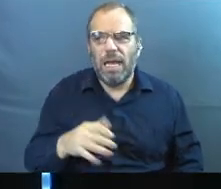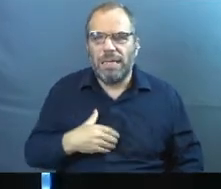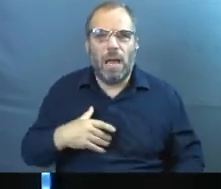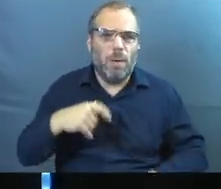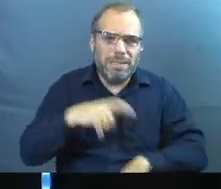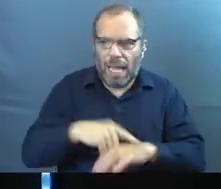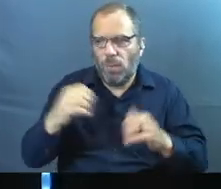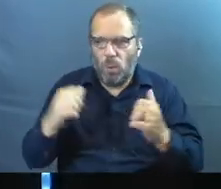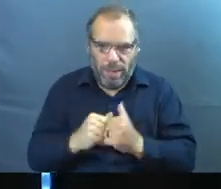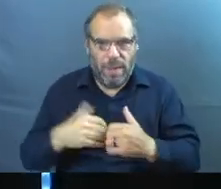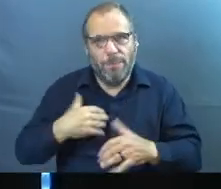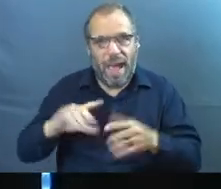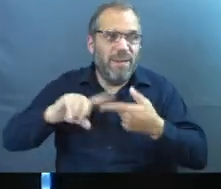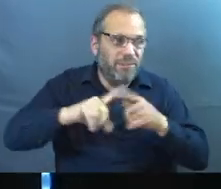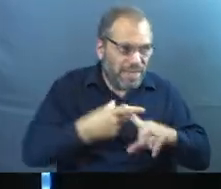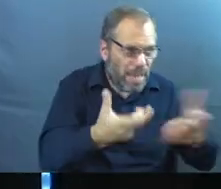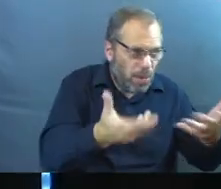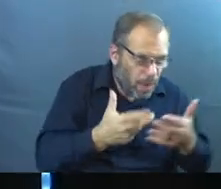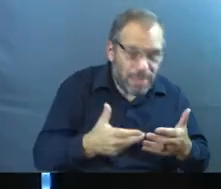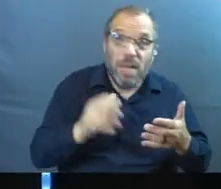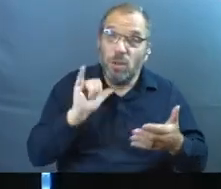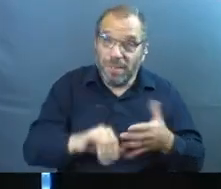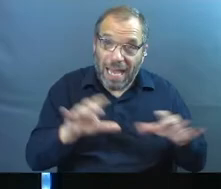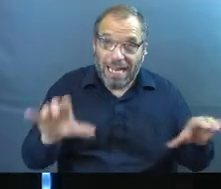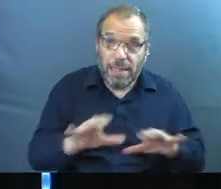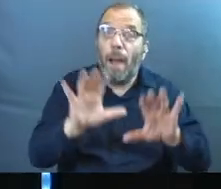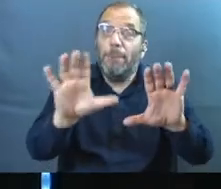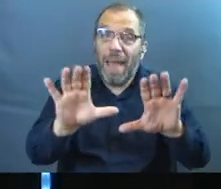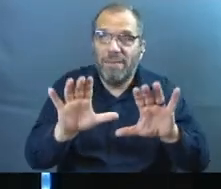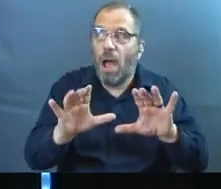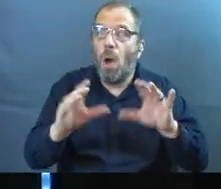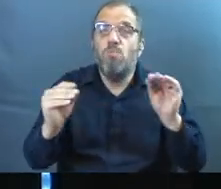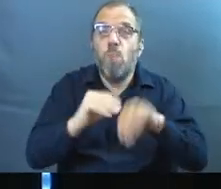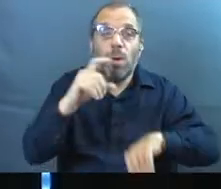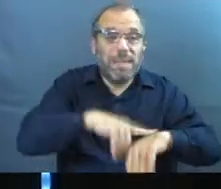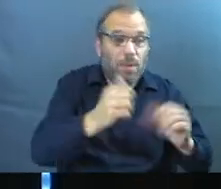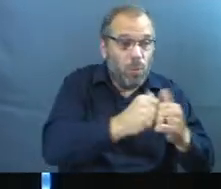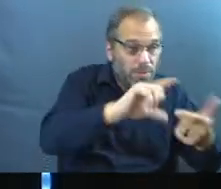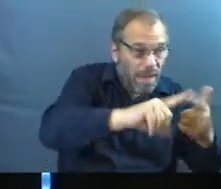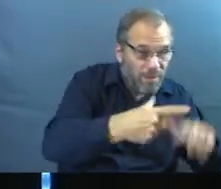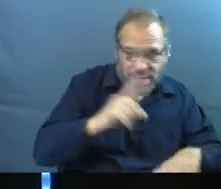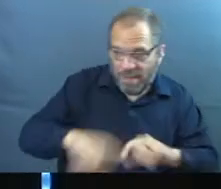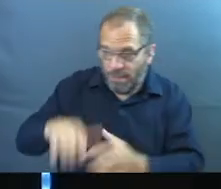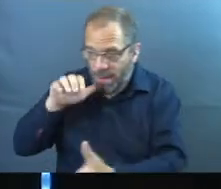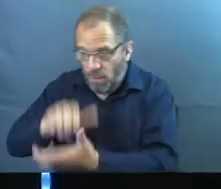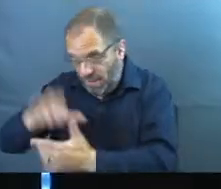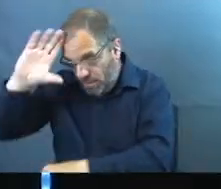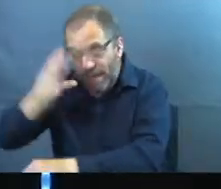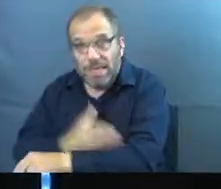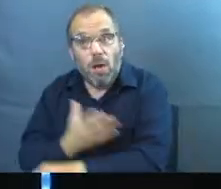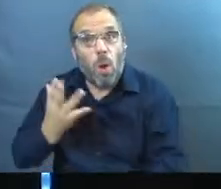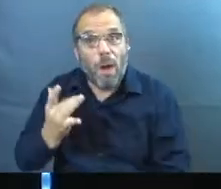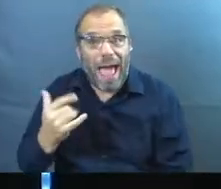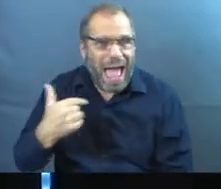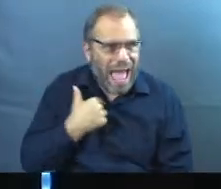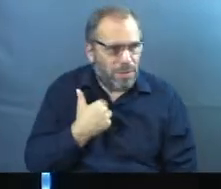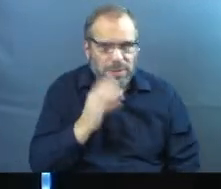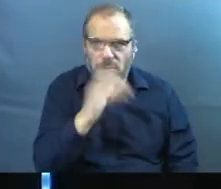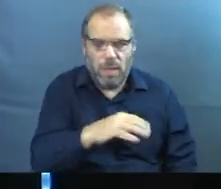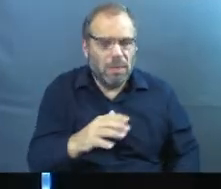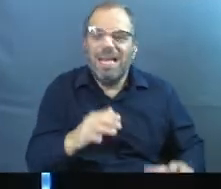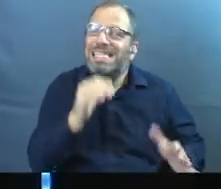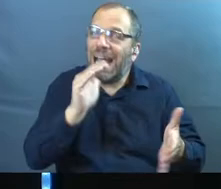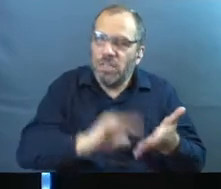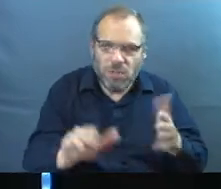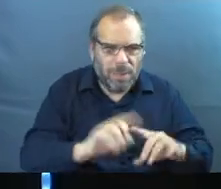spend a bunch of time with my friends, and I did that. In fact, I spent more time with my friends than I did my wife and my son because I was in this weird space,